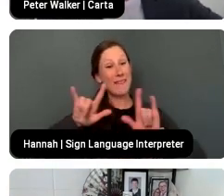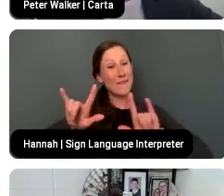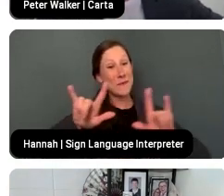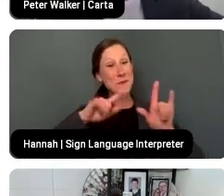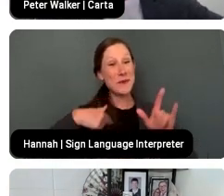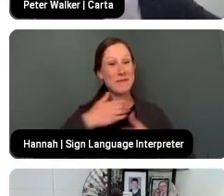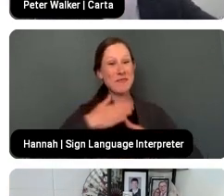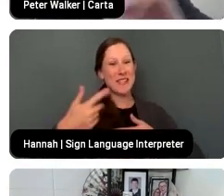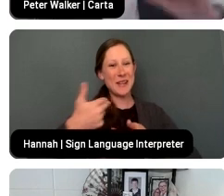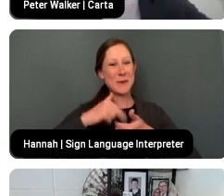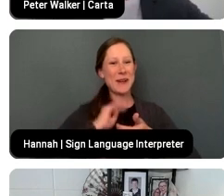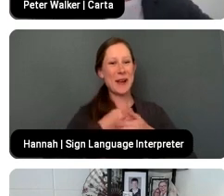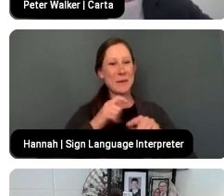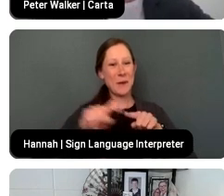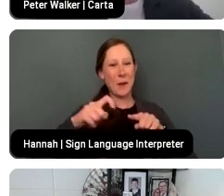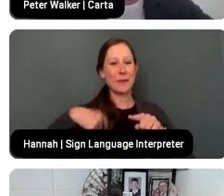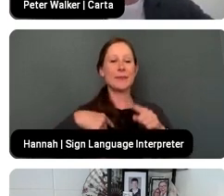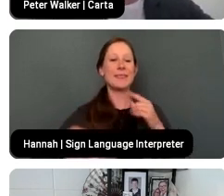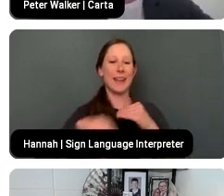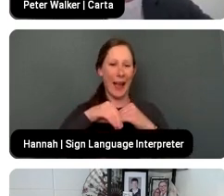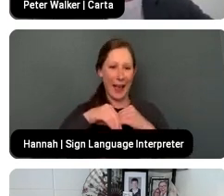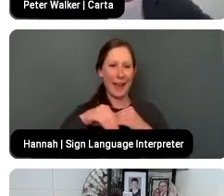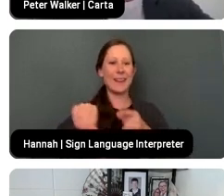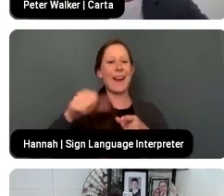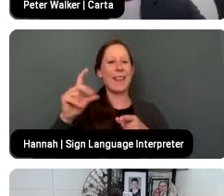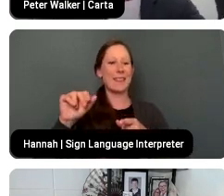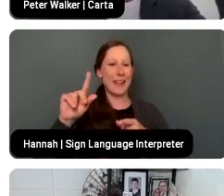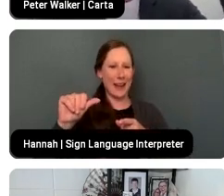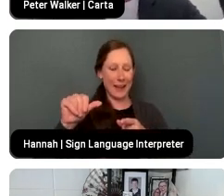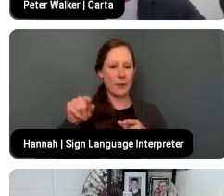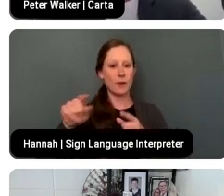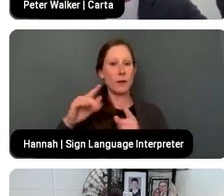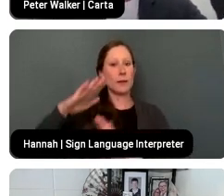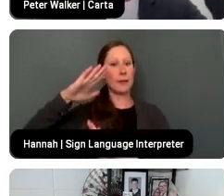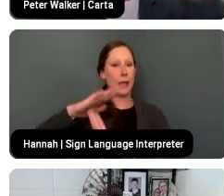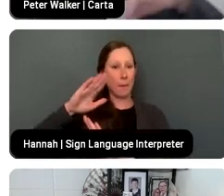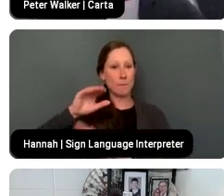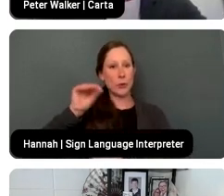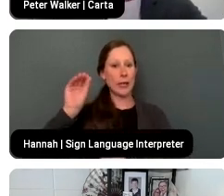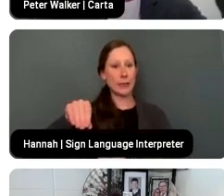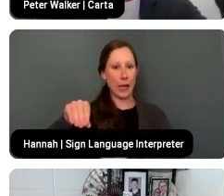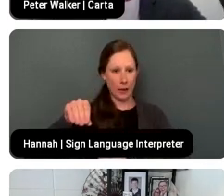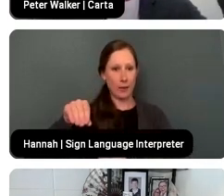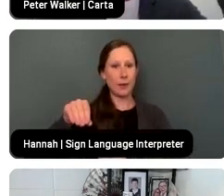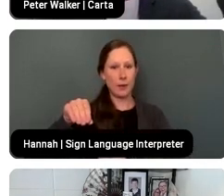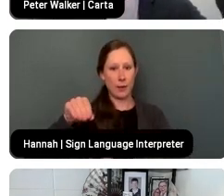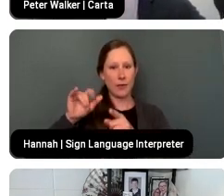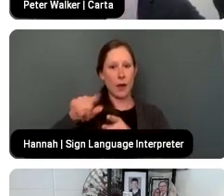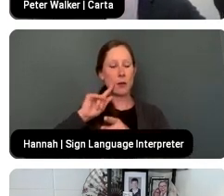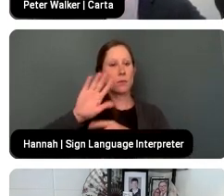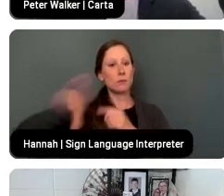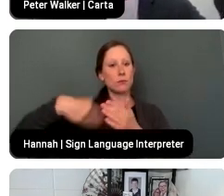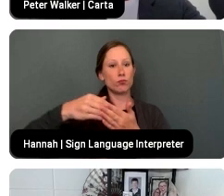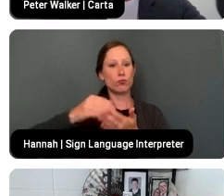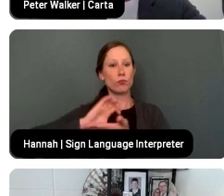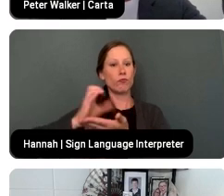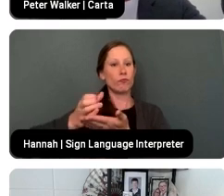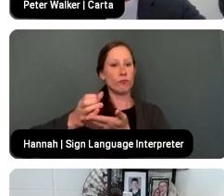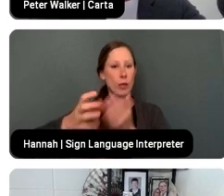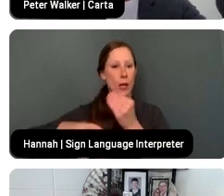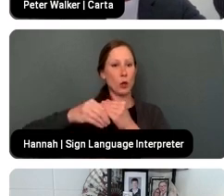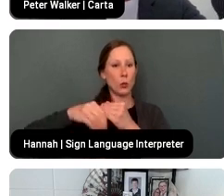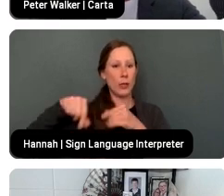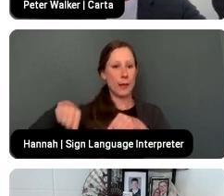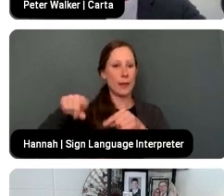other data. So this actually goes up to the top decile of performance by vintage year for all the funds that were included in this analysis. So that's the